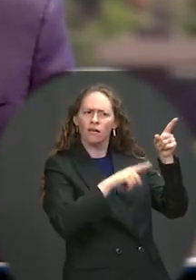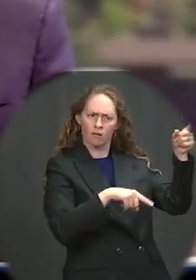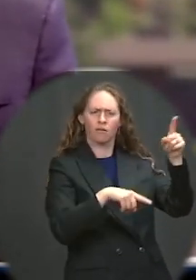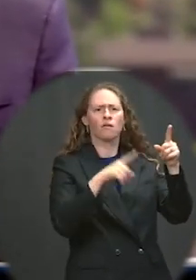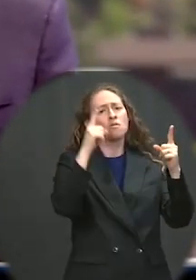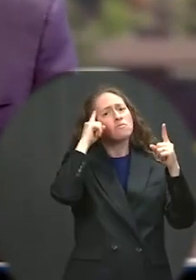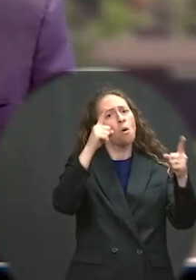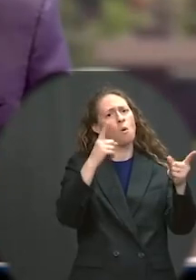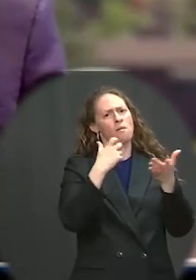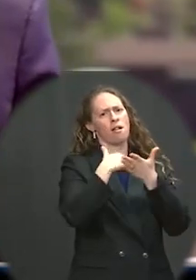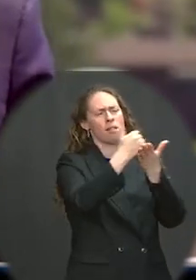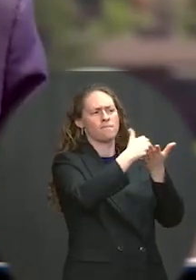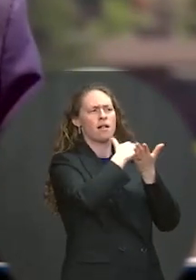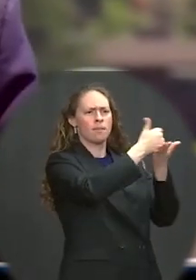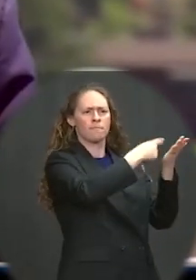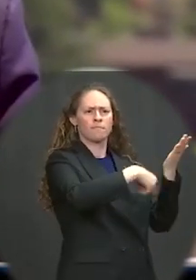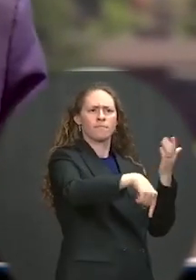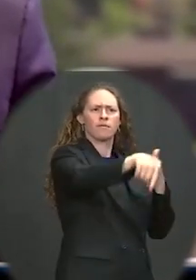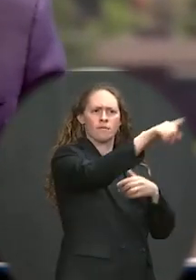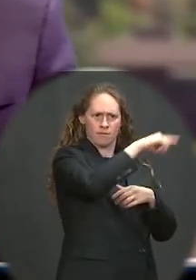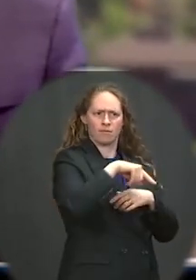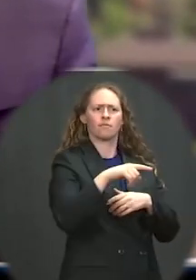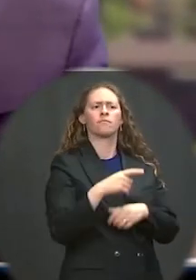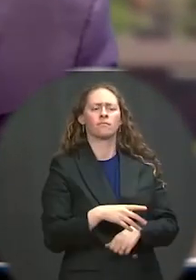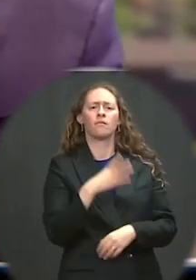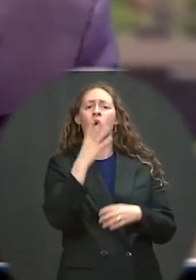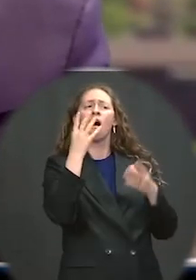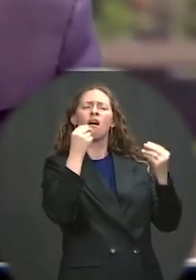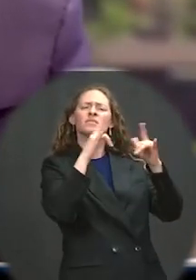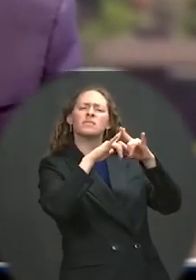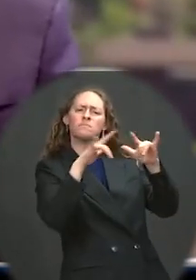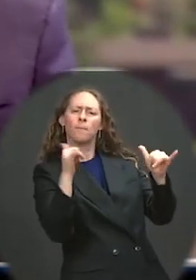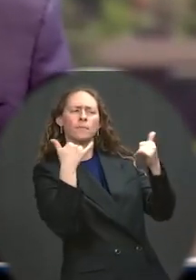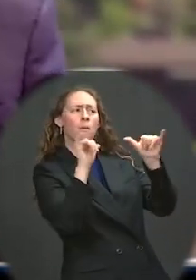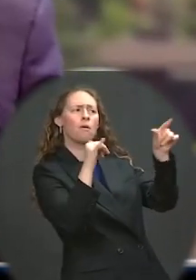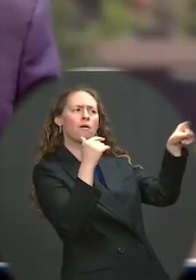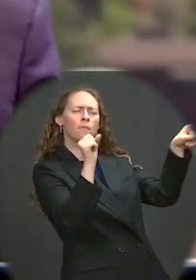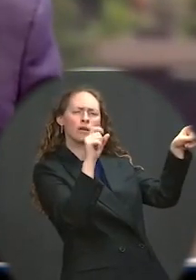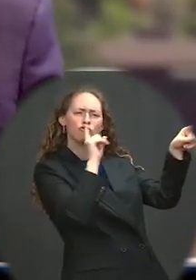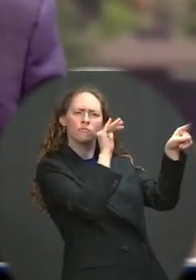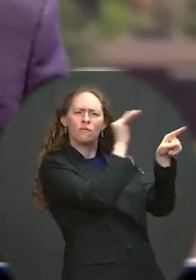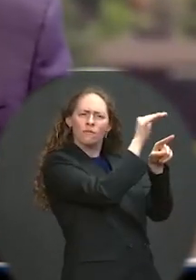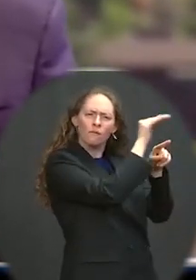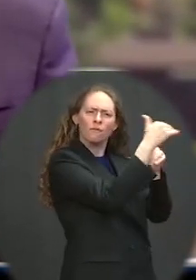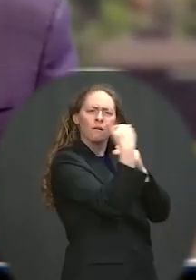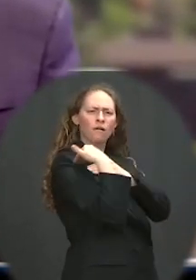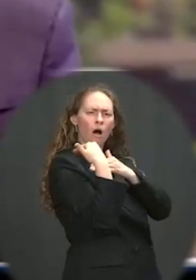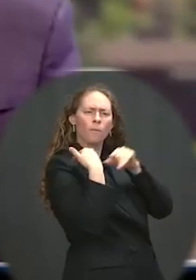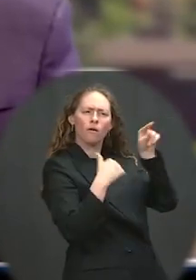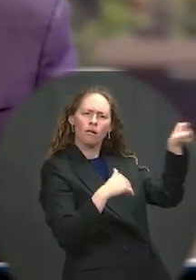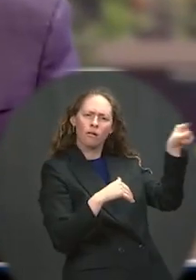those rules, your mission — your mission will become even more global and even more important.